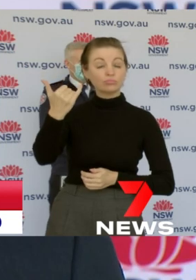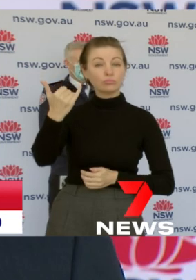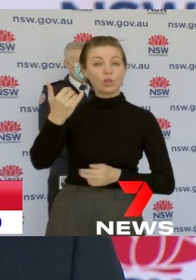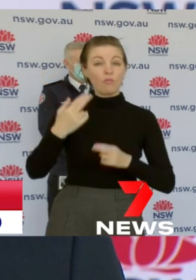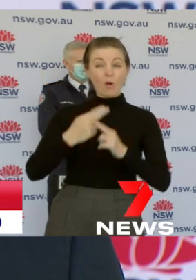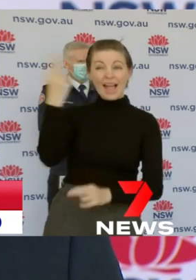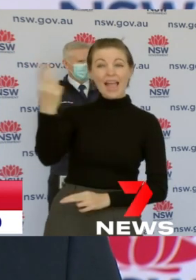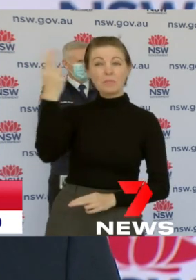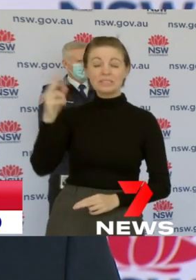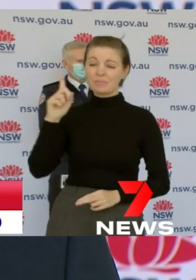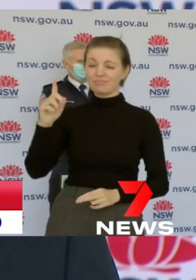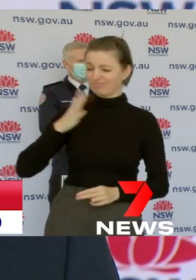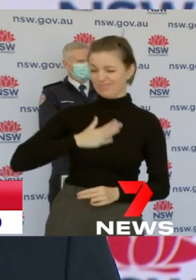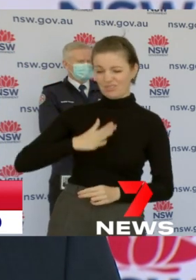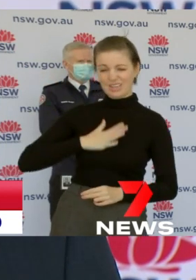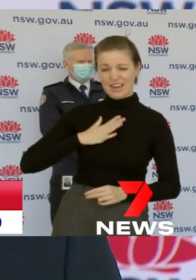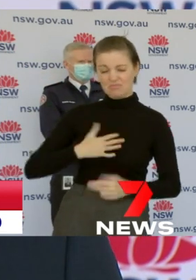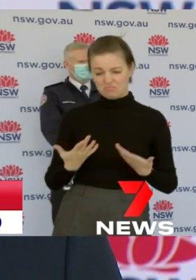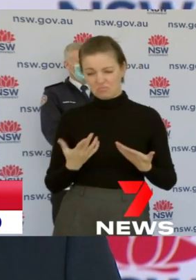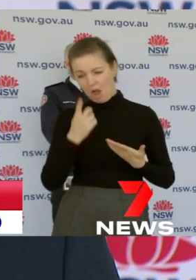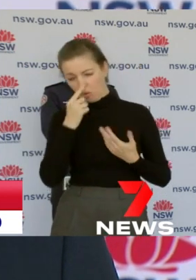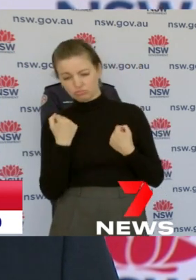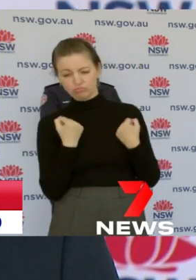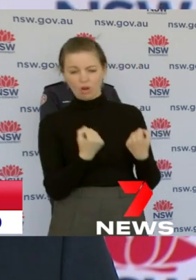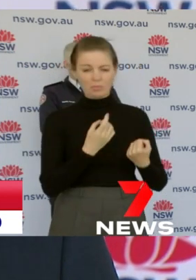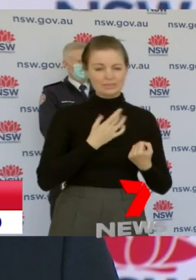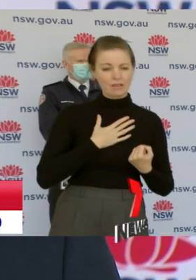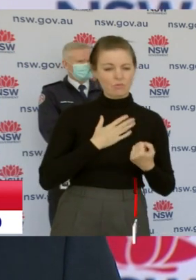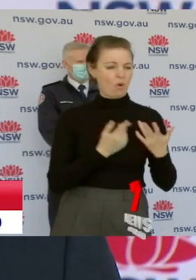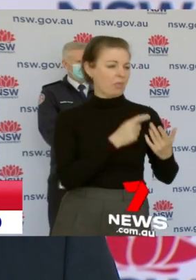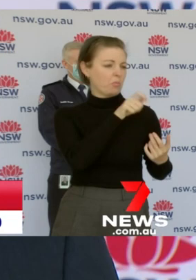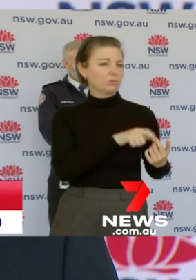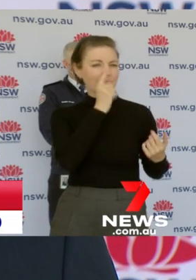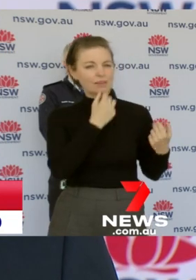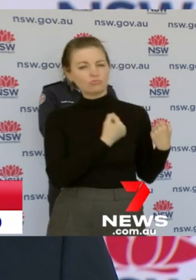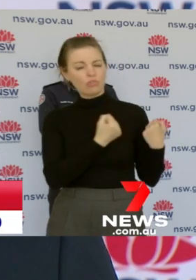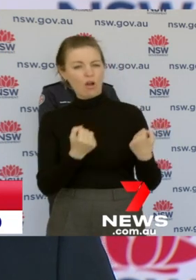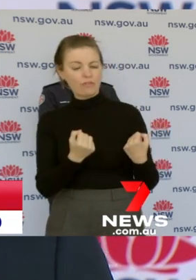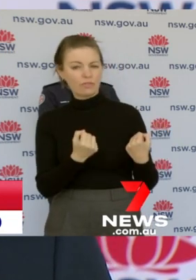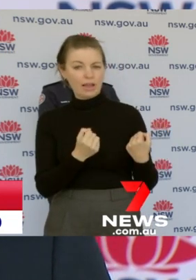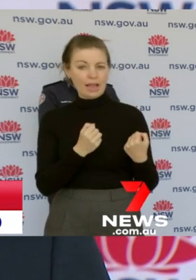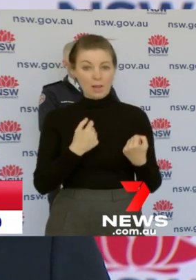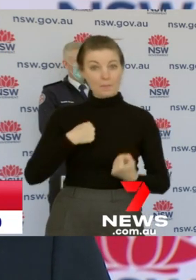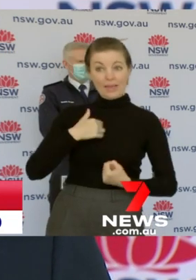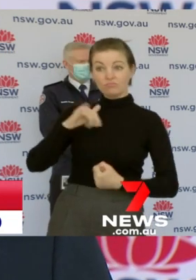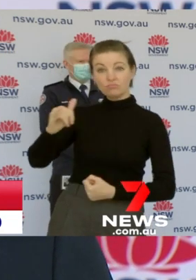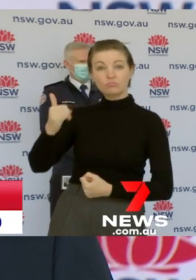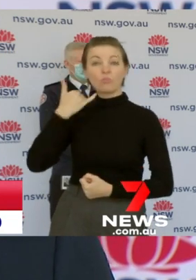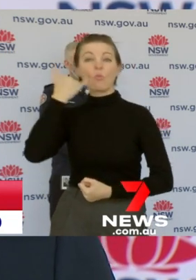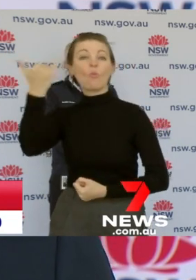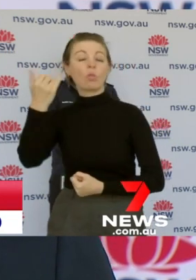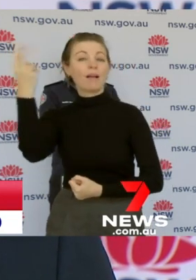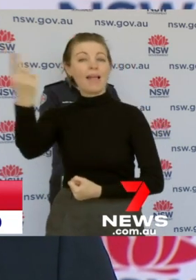need an ambulance, when it's not an emergency, someone else who may really need that ambulance could well suffer,